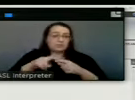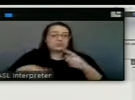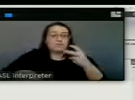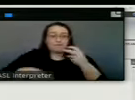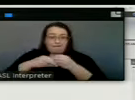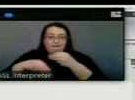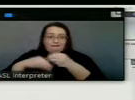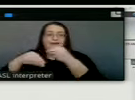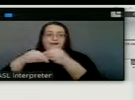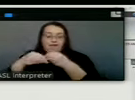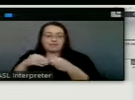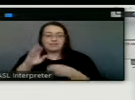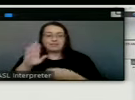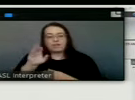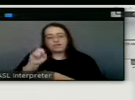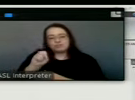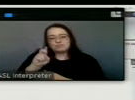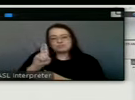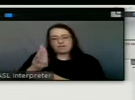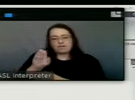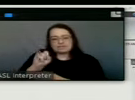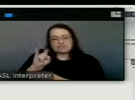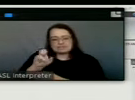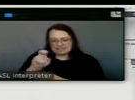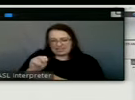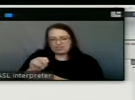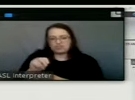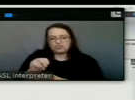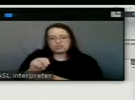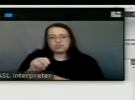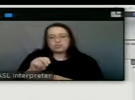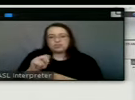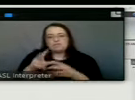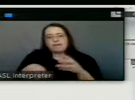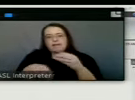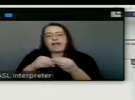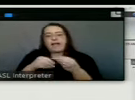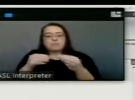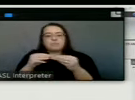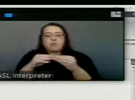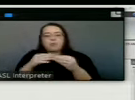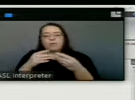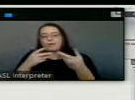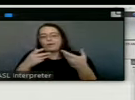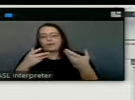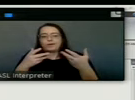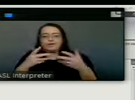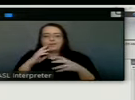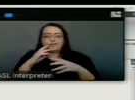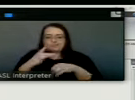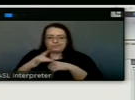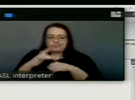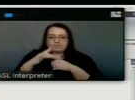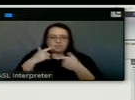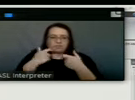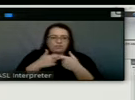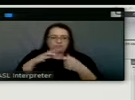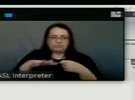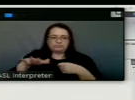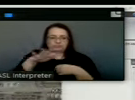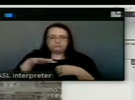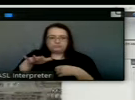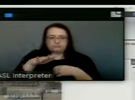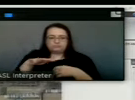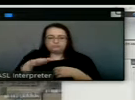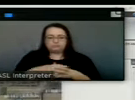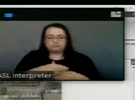expand capacity to that business park and also to the residents that are around that area. So